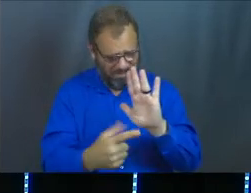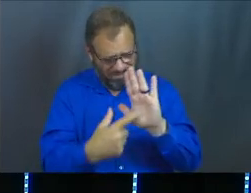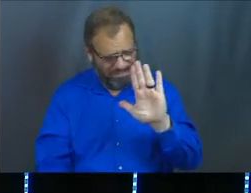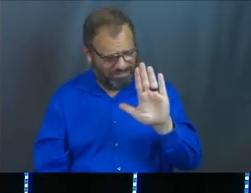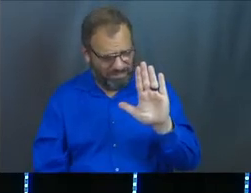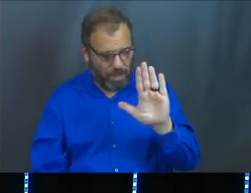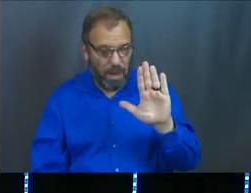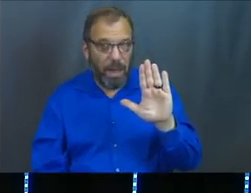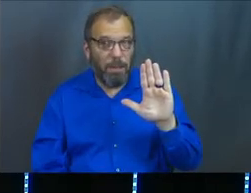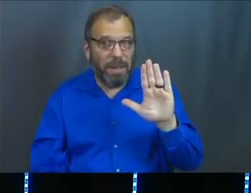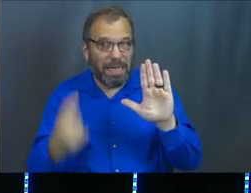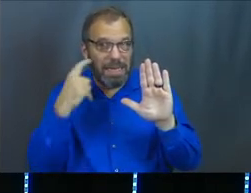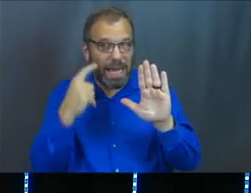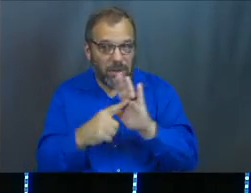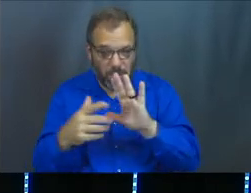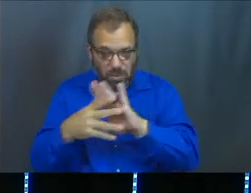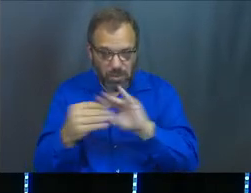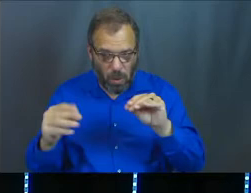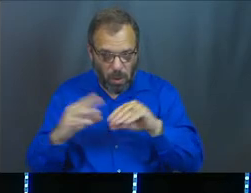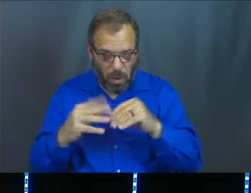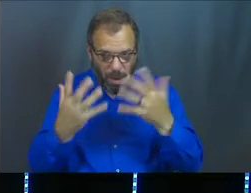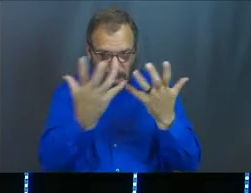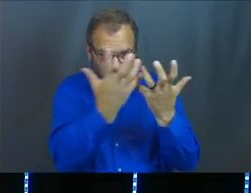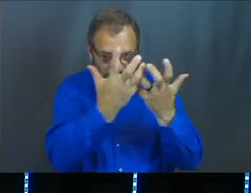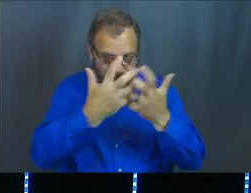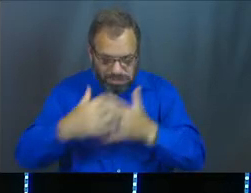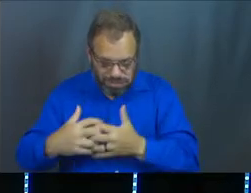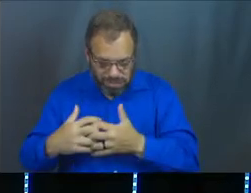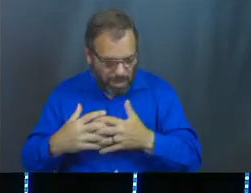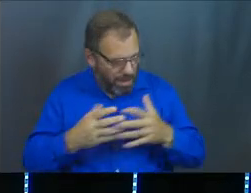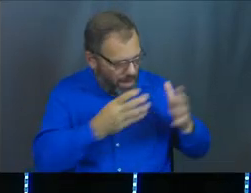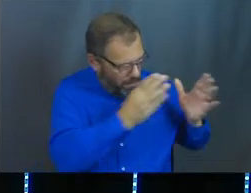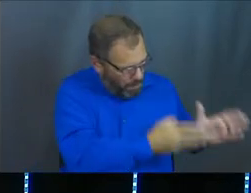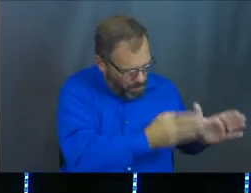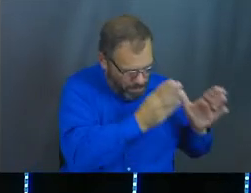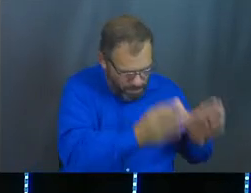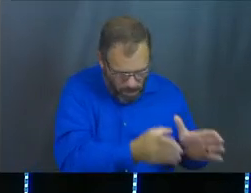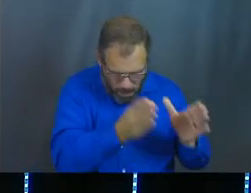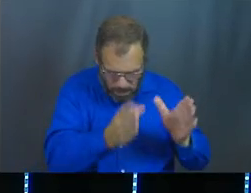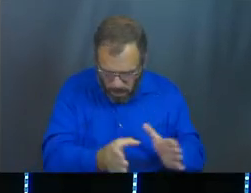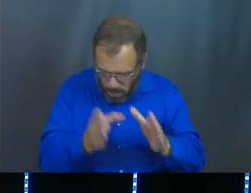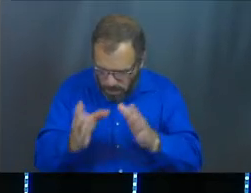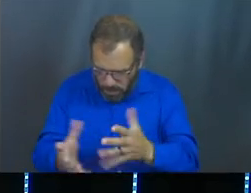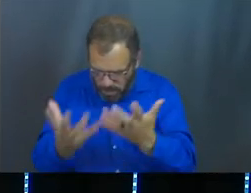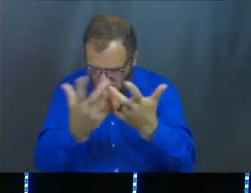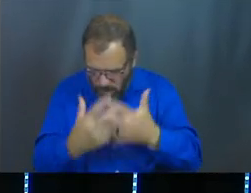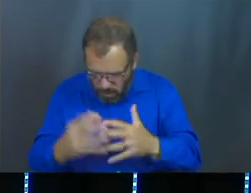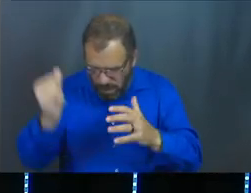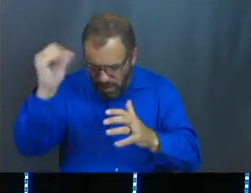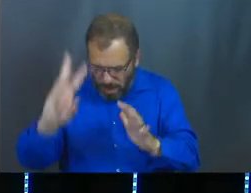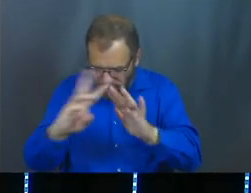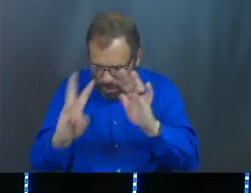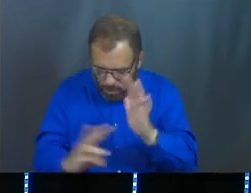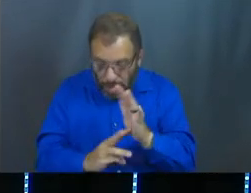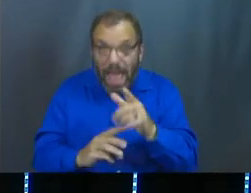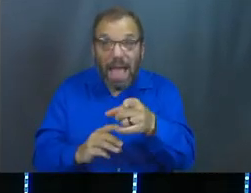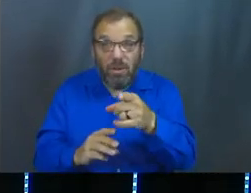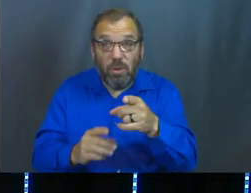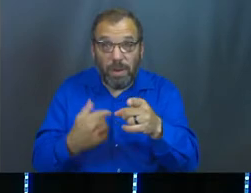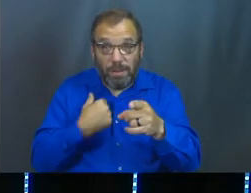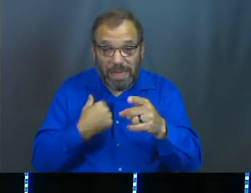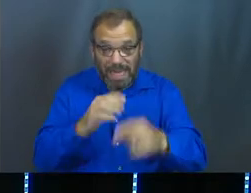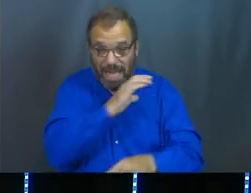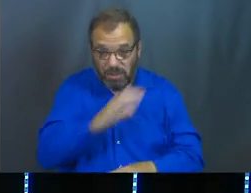Because I see in this story what comes together, all these threads are all these different layers of God's will. And sometimes as Christians,